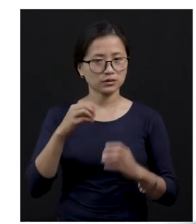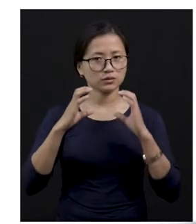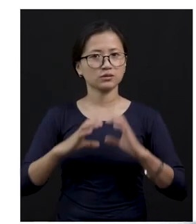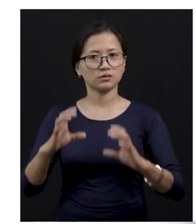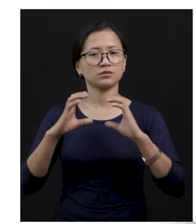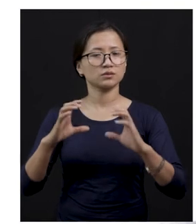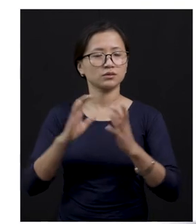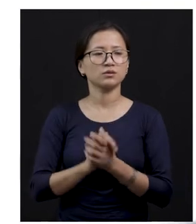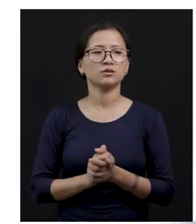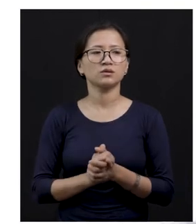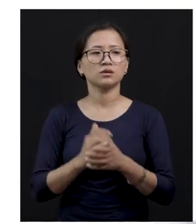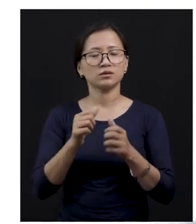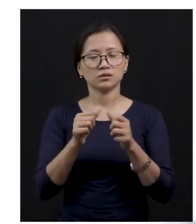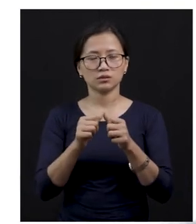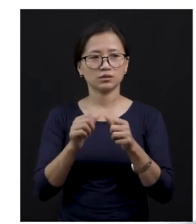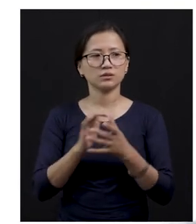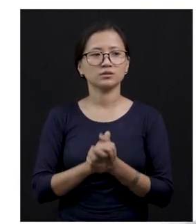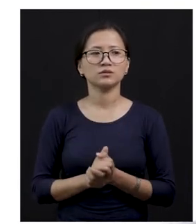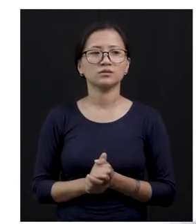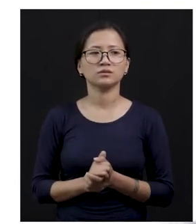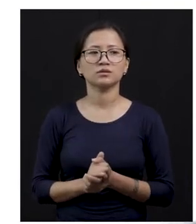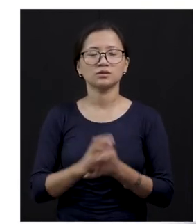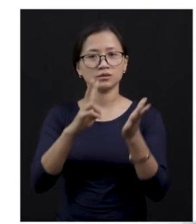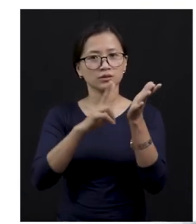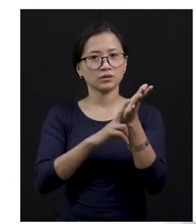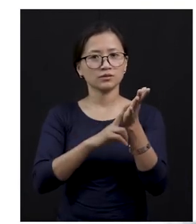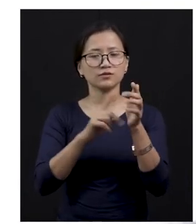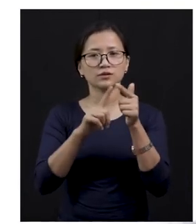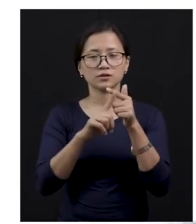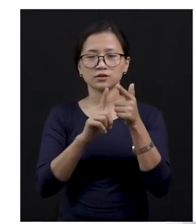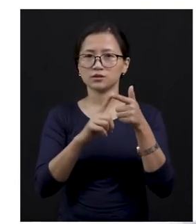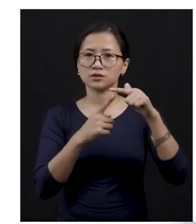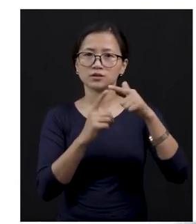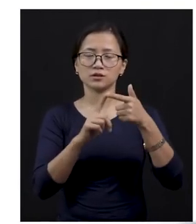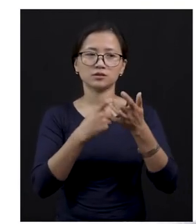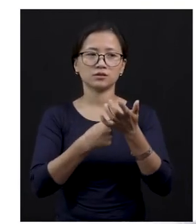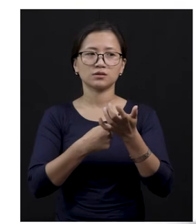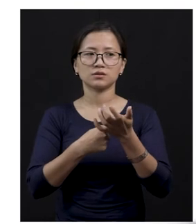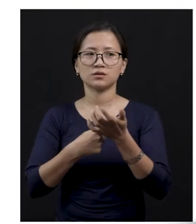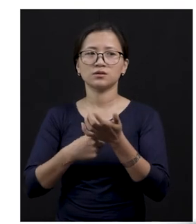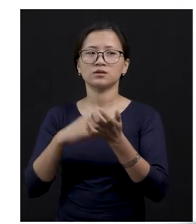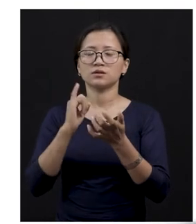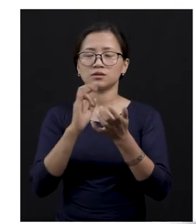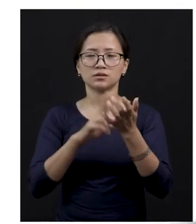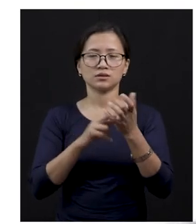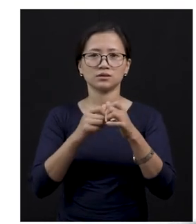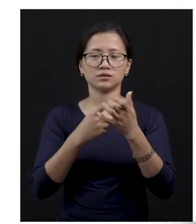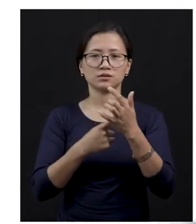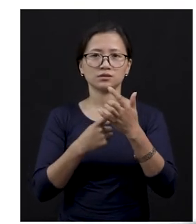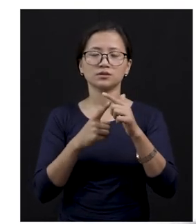is called a, yes? A veterinarian, okay? Yes, after me, children.